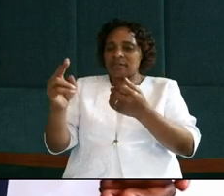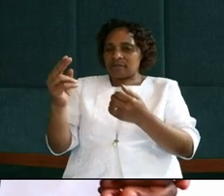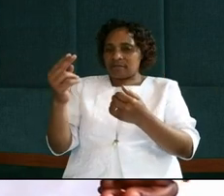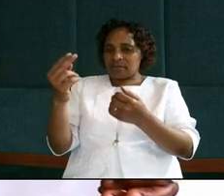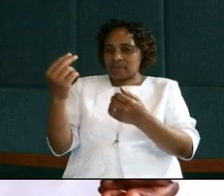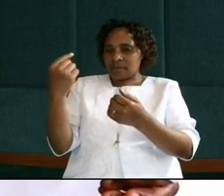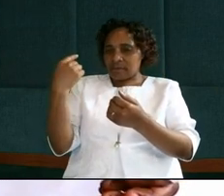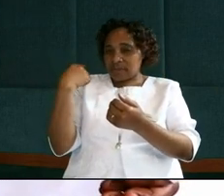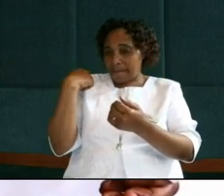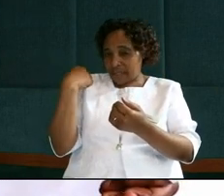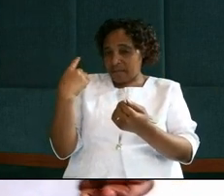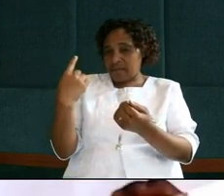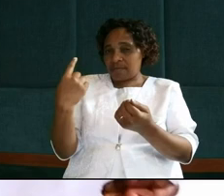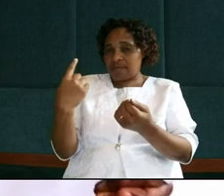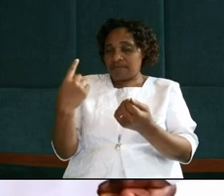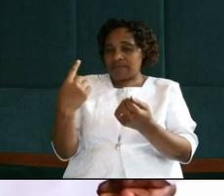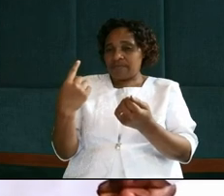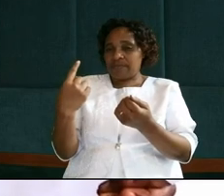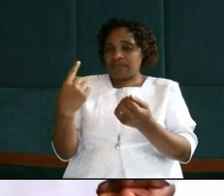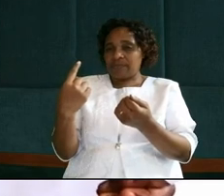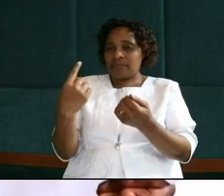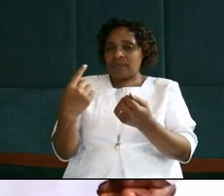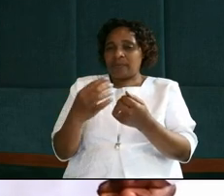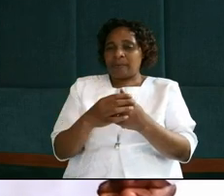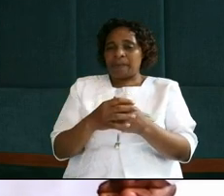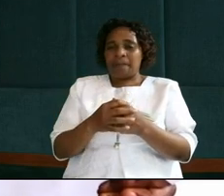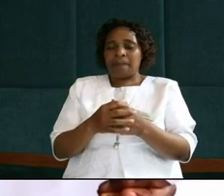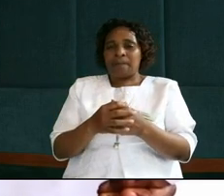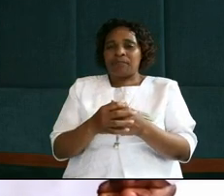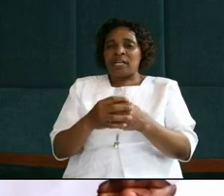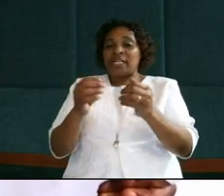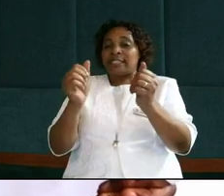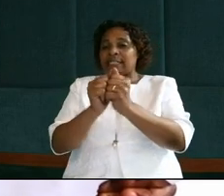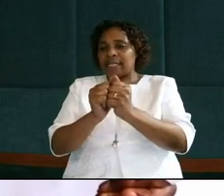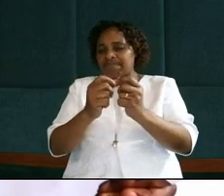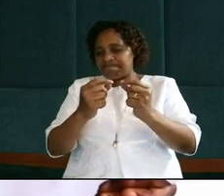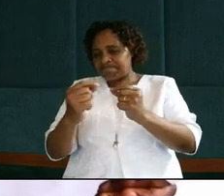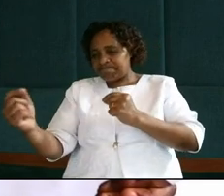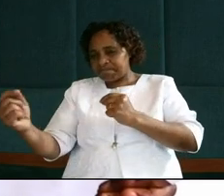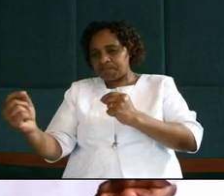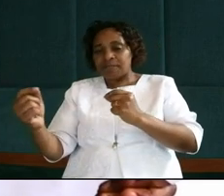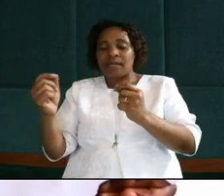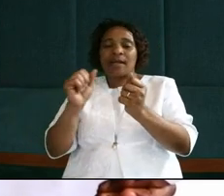10 to 11.